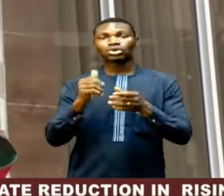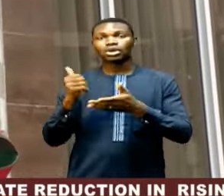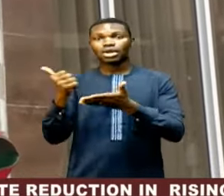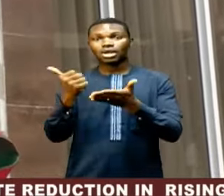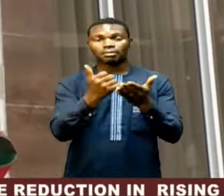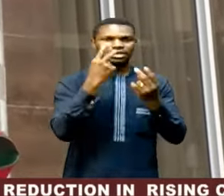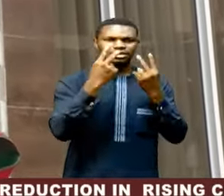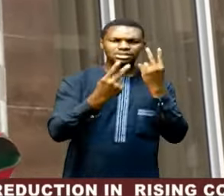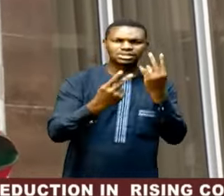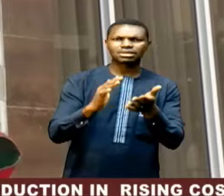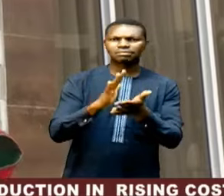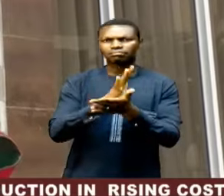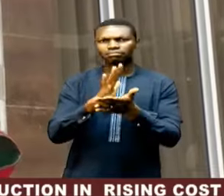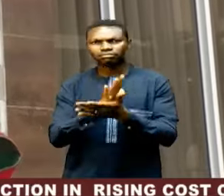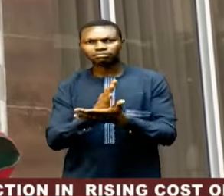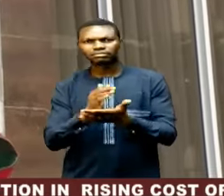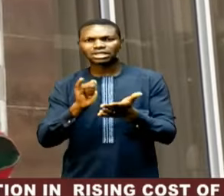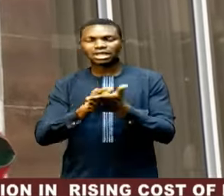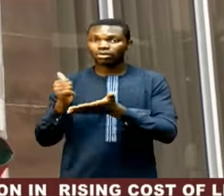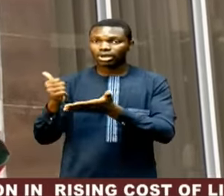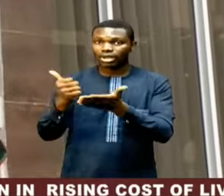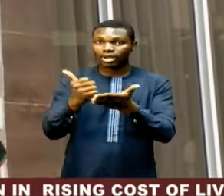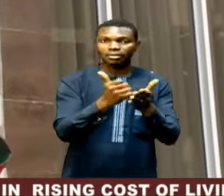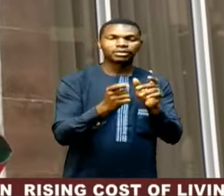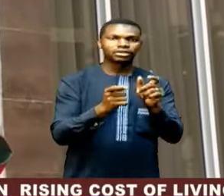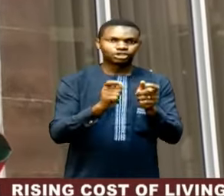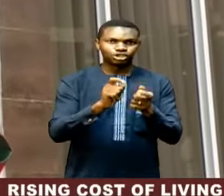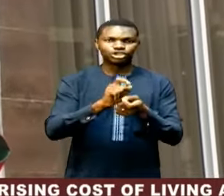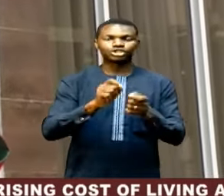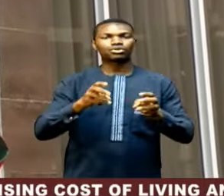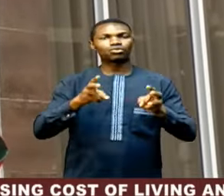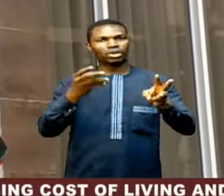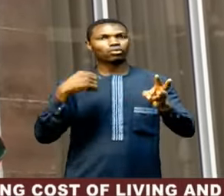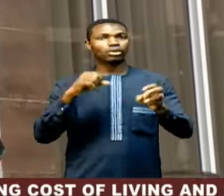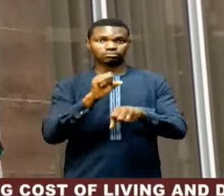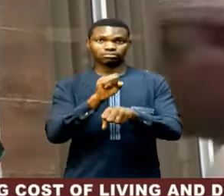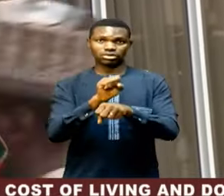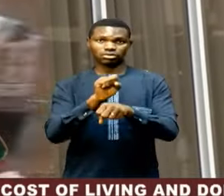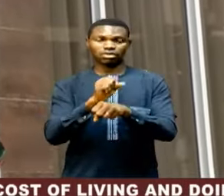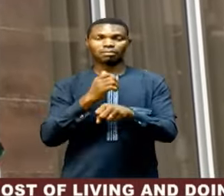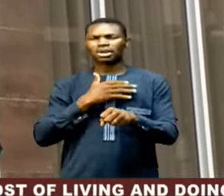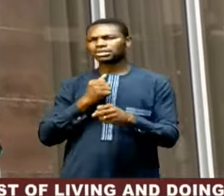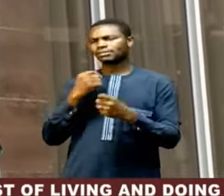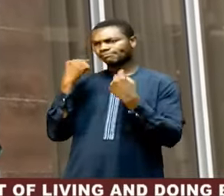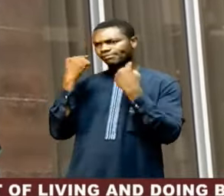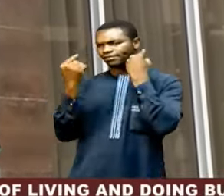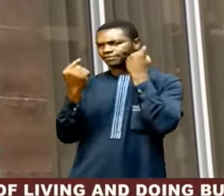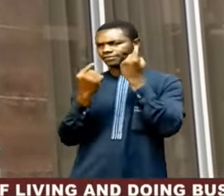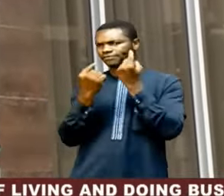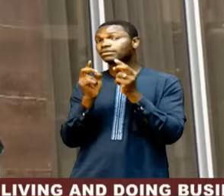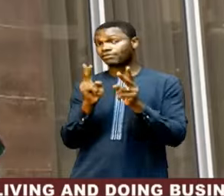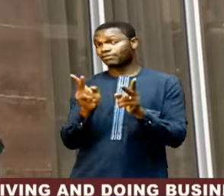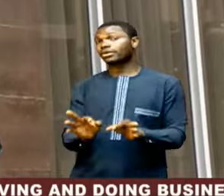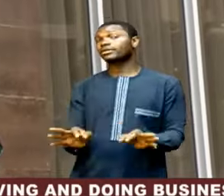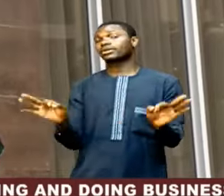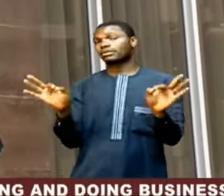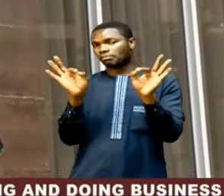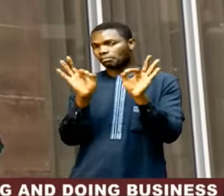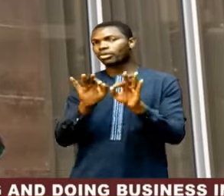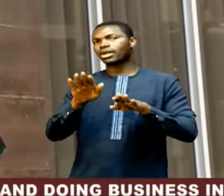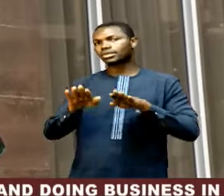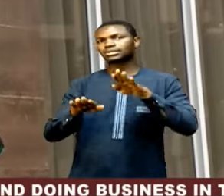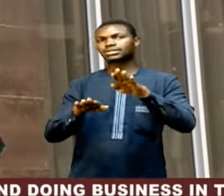literature that will help in shaping the work we are doing. And so I consider it a very immense step